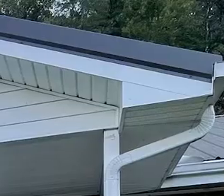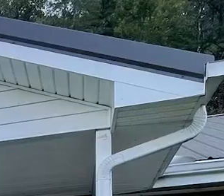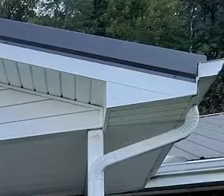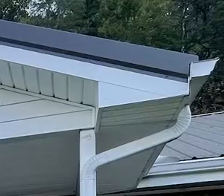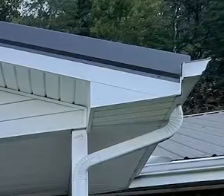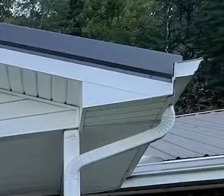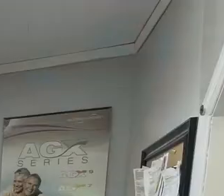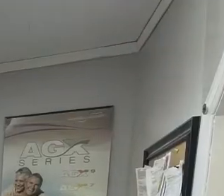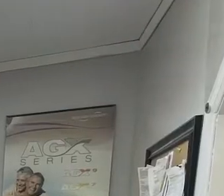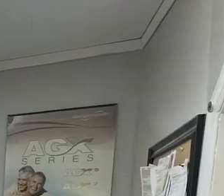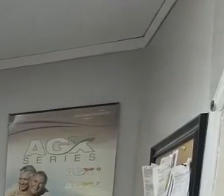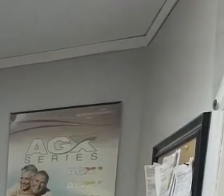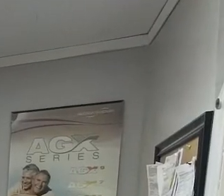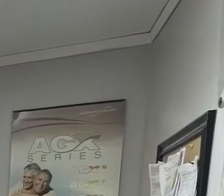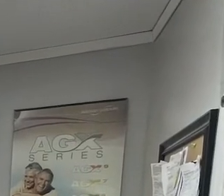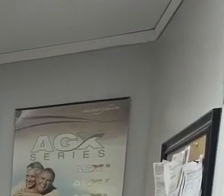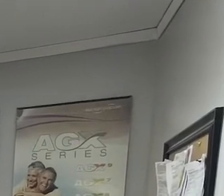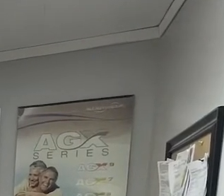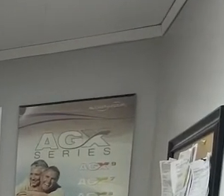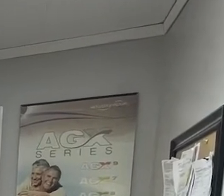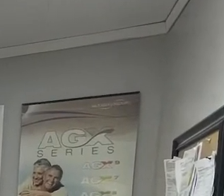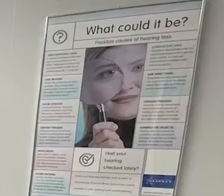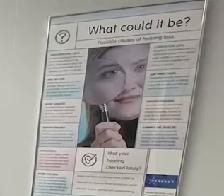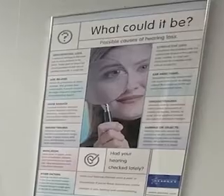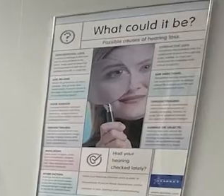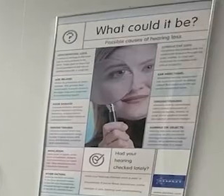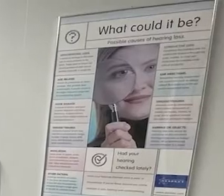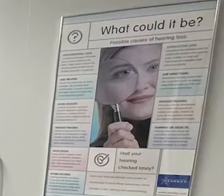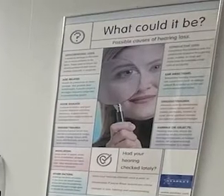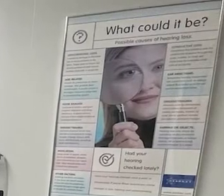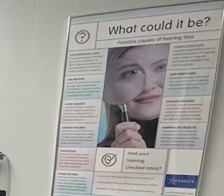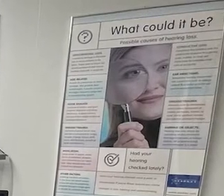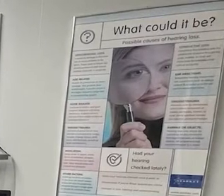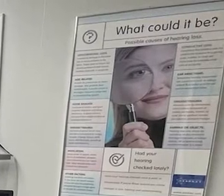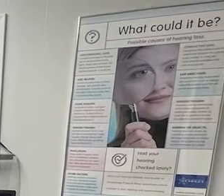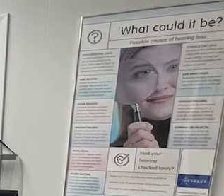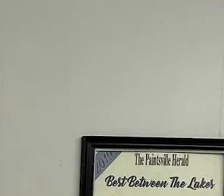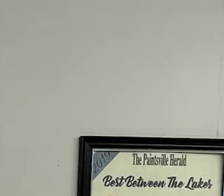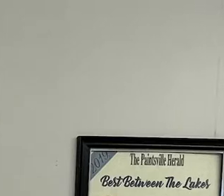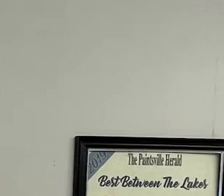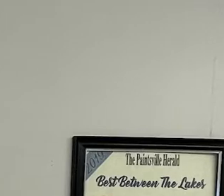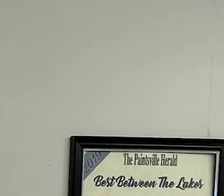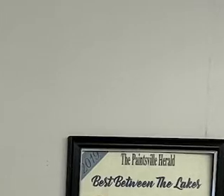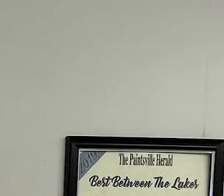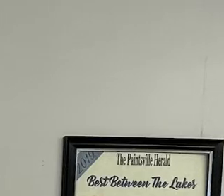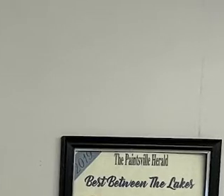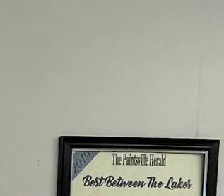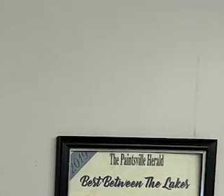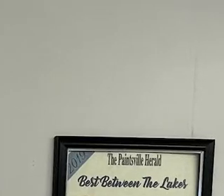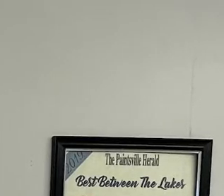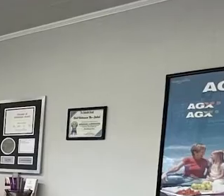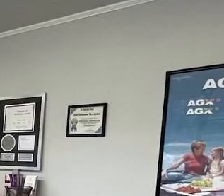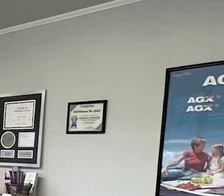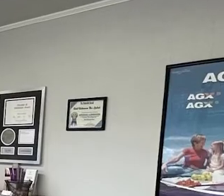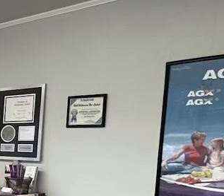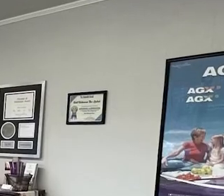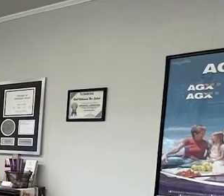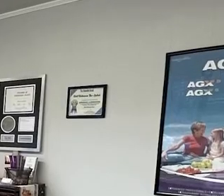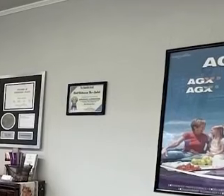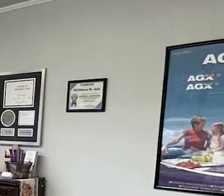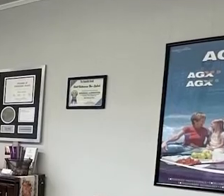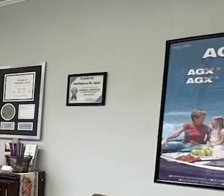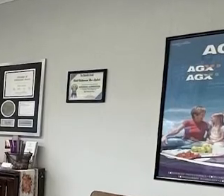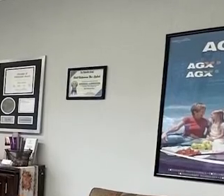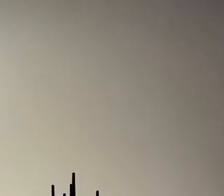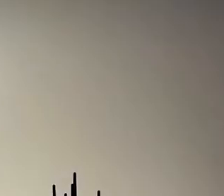At Audiology Associates of Prestonsburg, you can live your life the way you want and find the freedom of better hearing. You'll experience patient care that is specific to you with